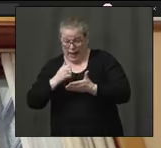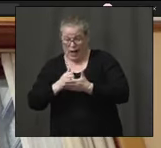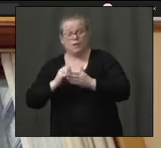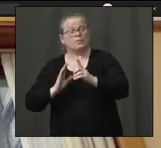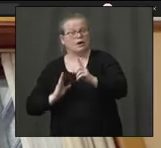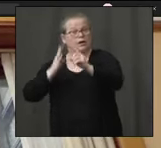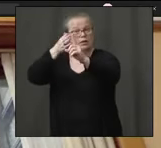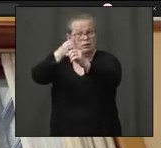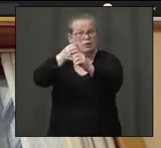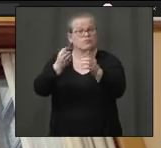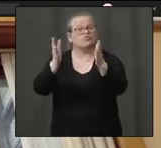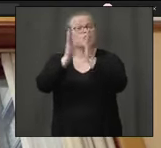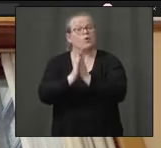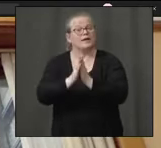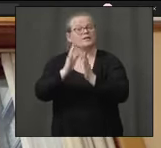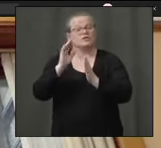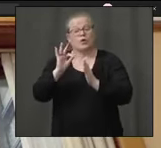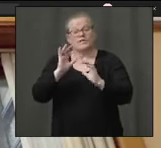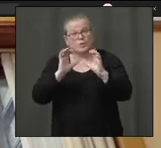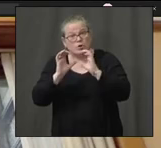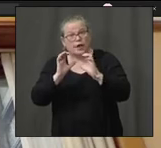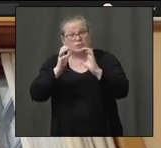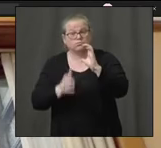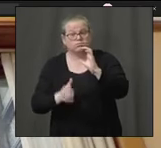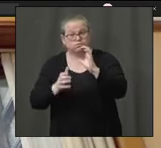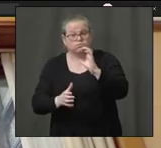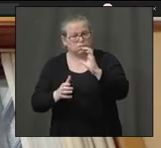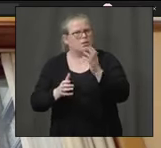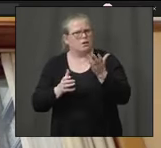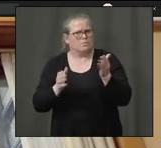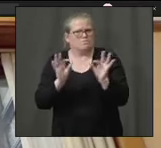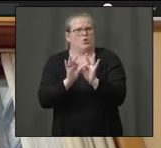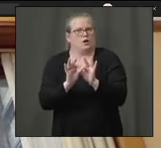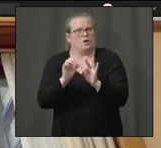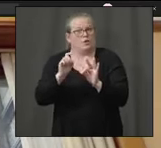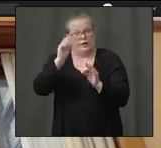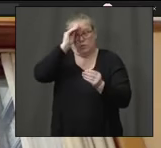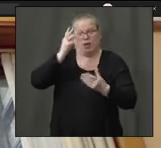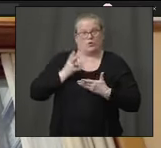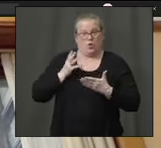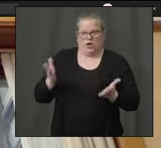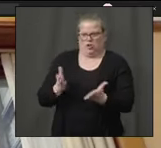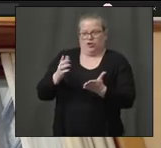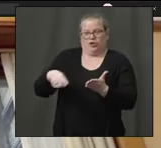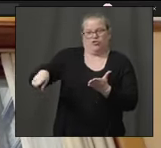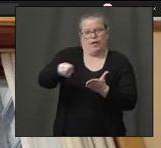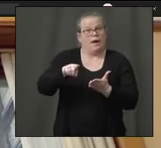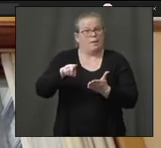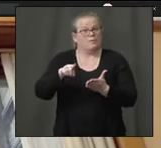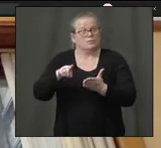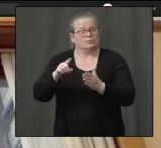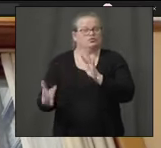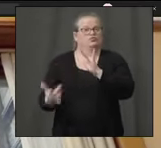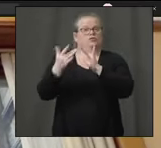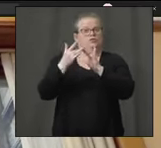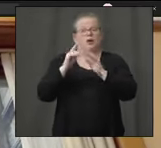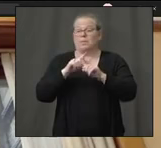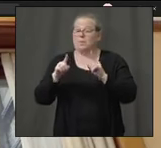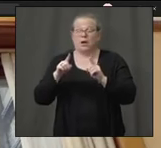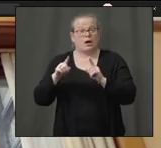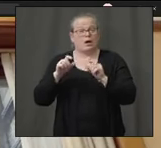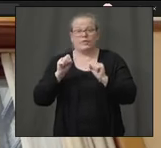communication challenges, we should definitely encourage them to reach out to us, but always the requests need to come in through the unified command.